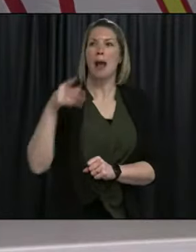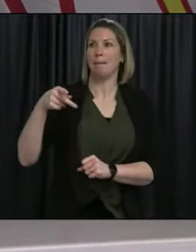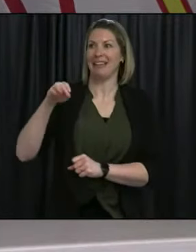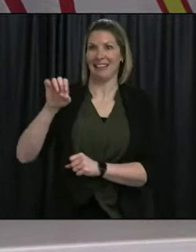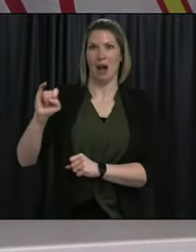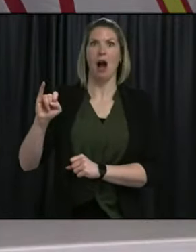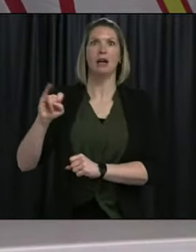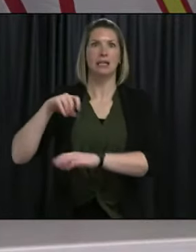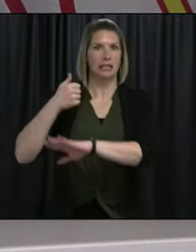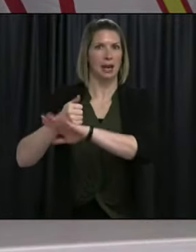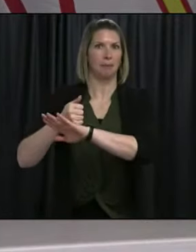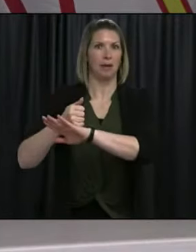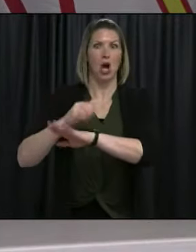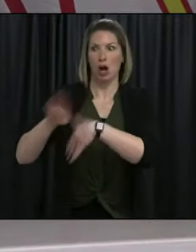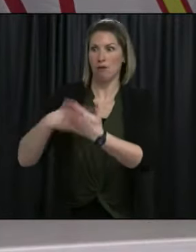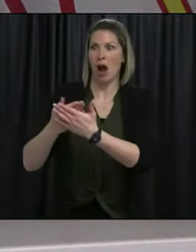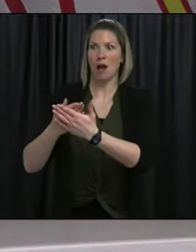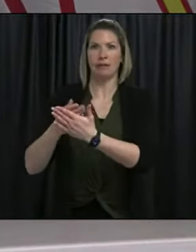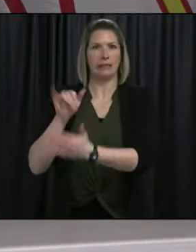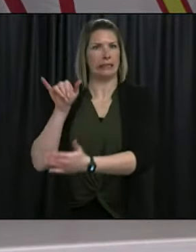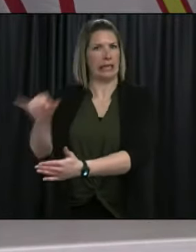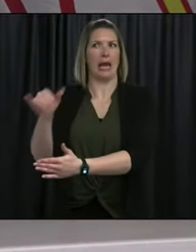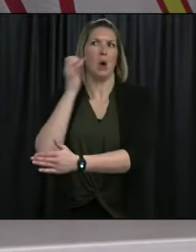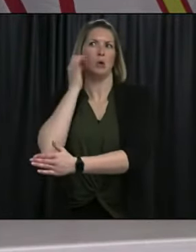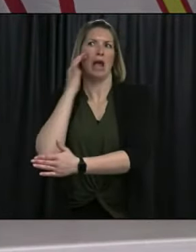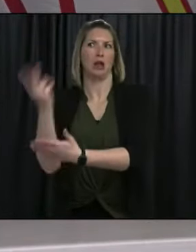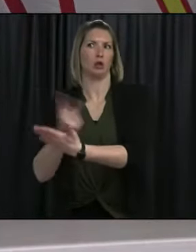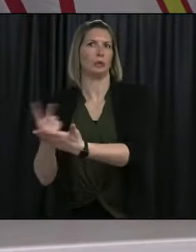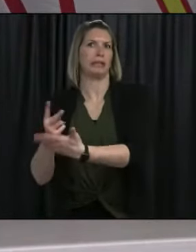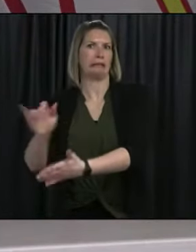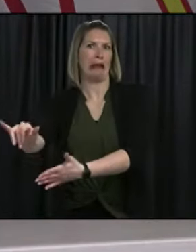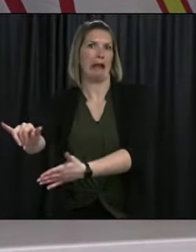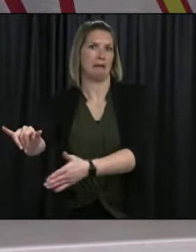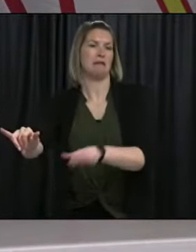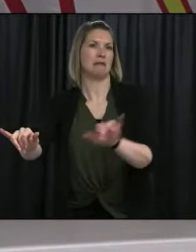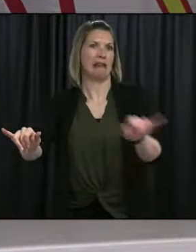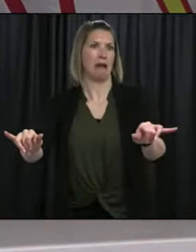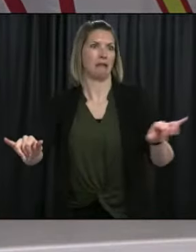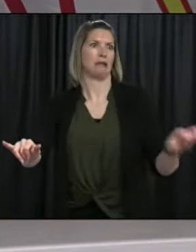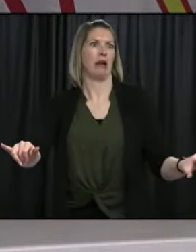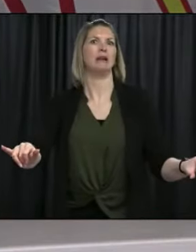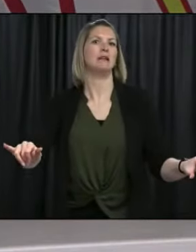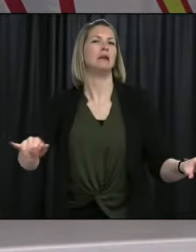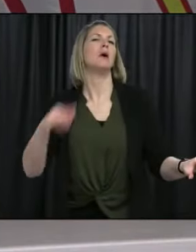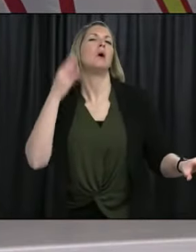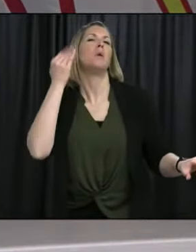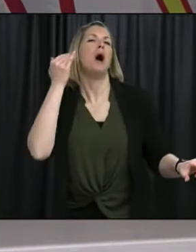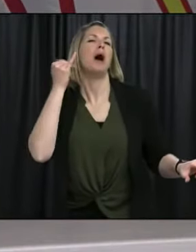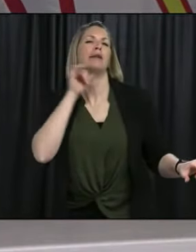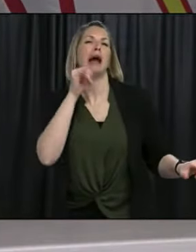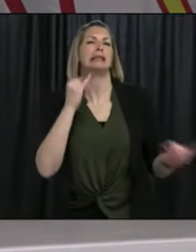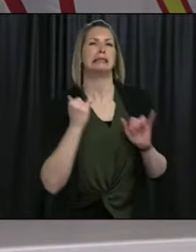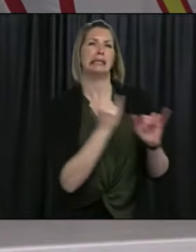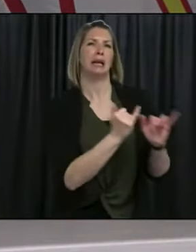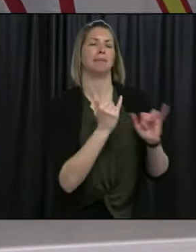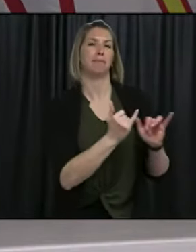you know, within its, within the least restrictive measures to use, according to our legislation.